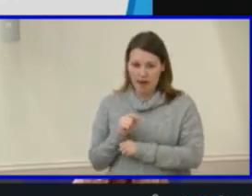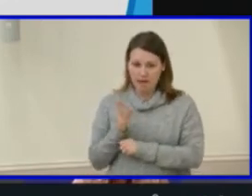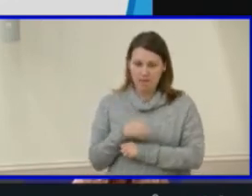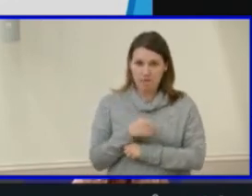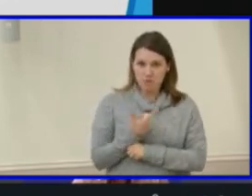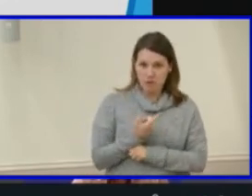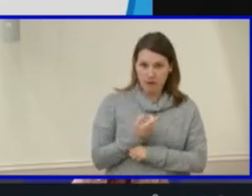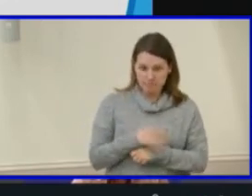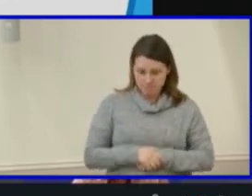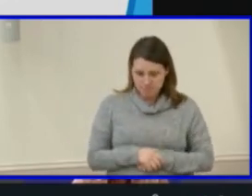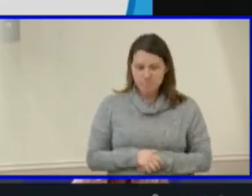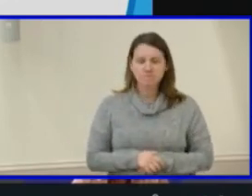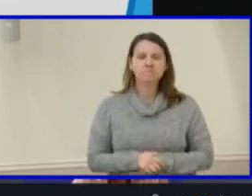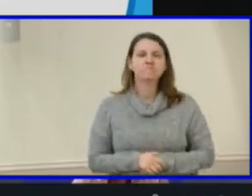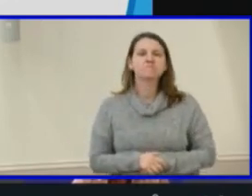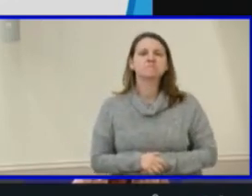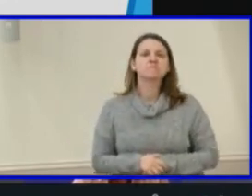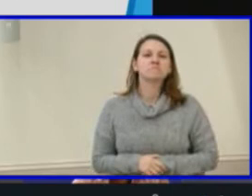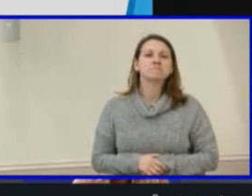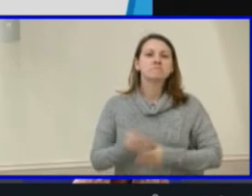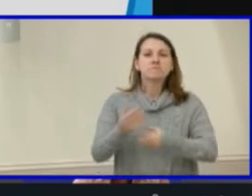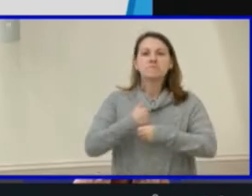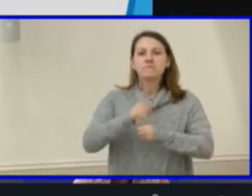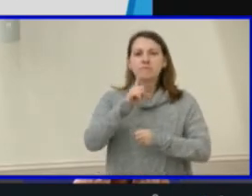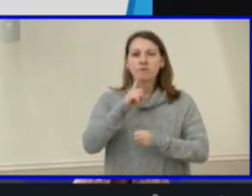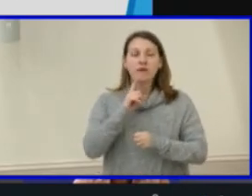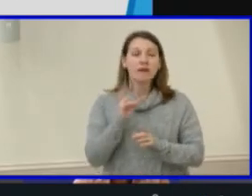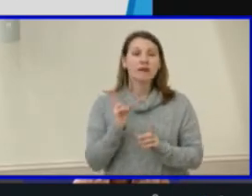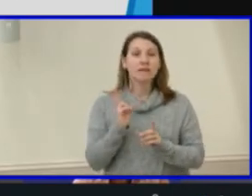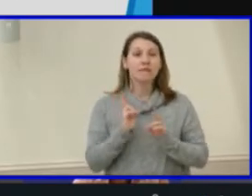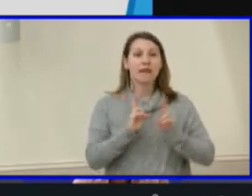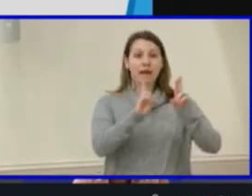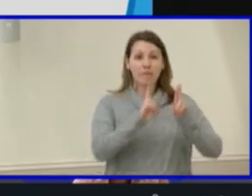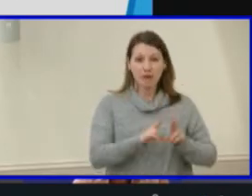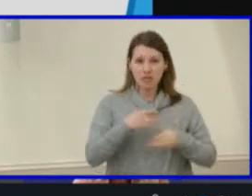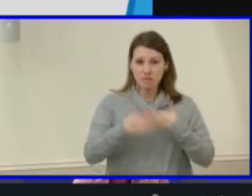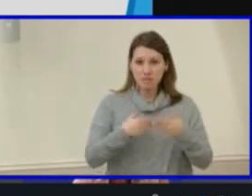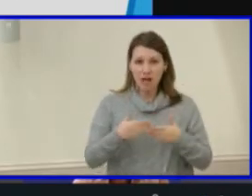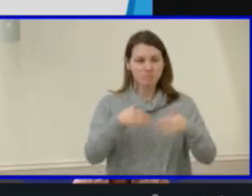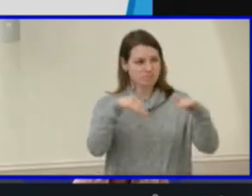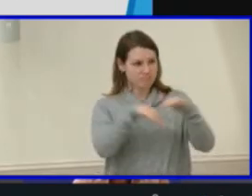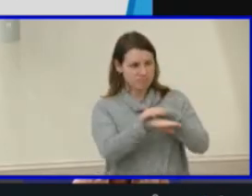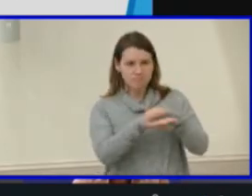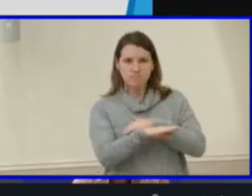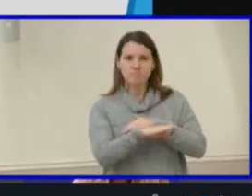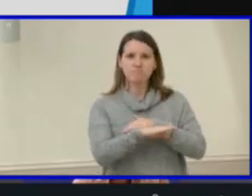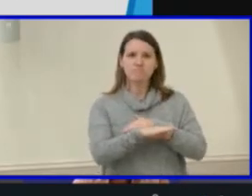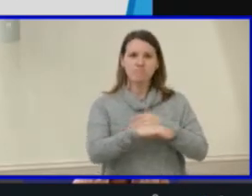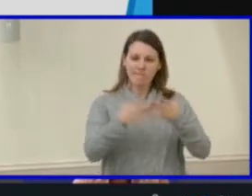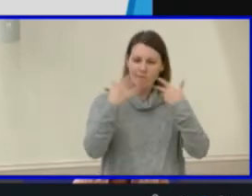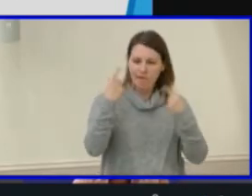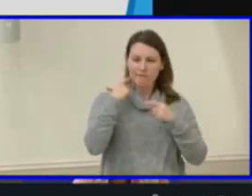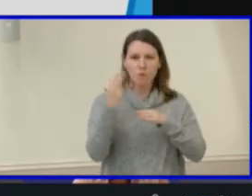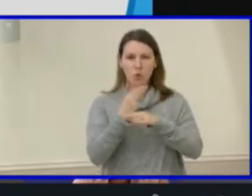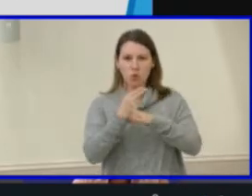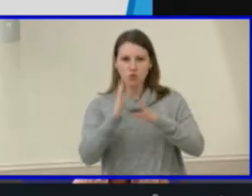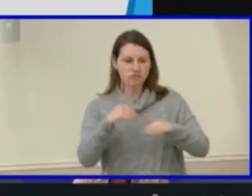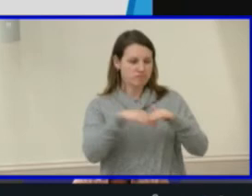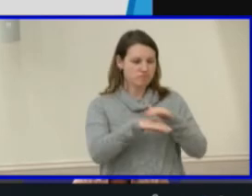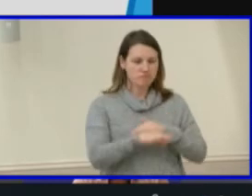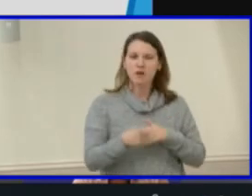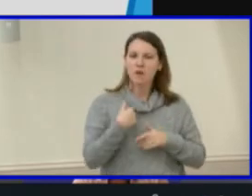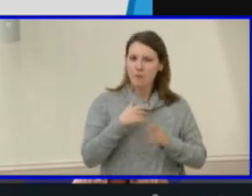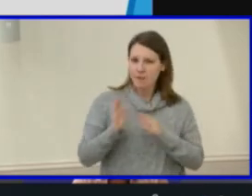To ensure that the application process is accessible and user friendly, we propose to review applicant feedback annually and to